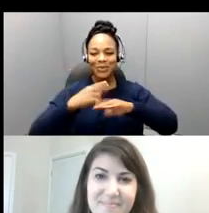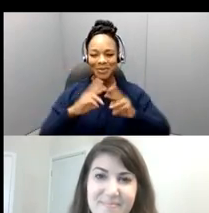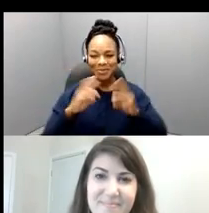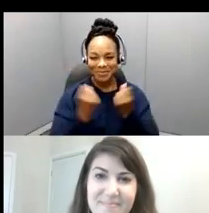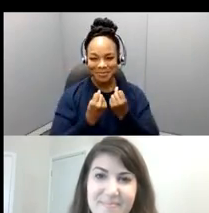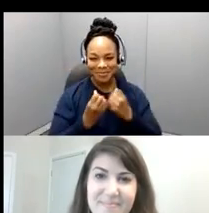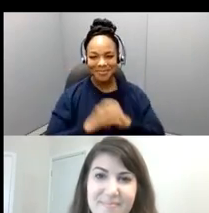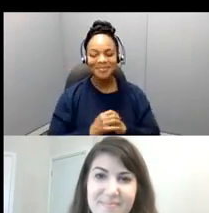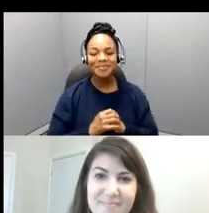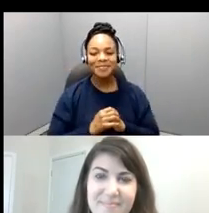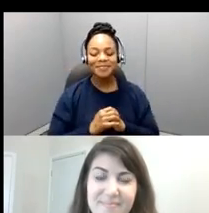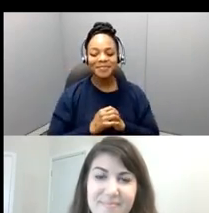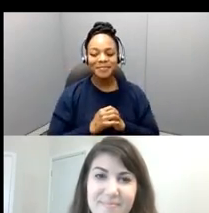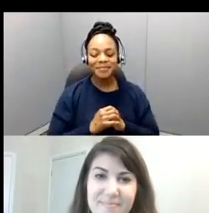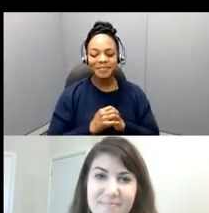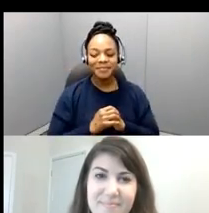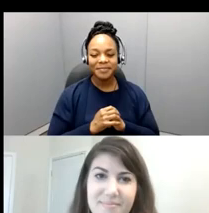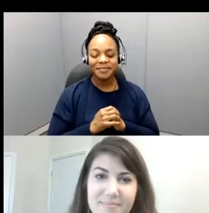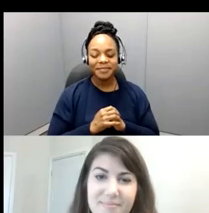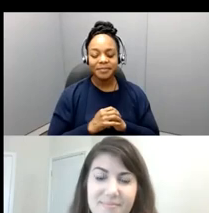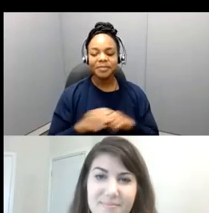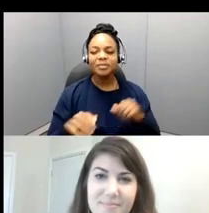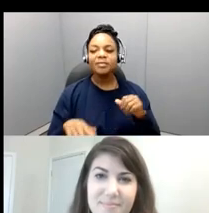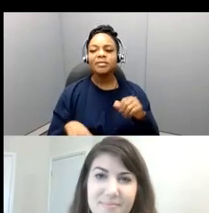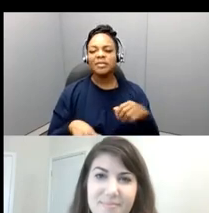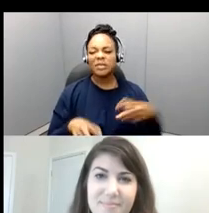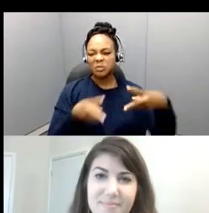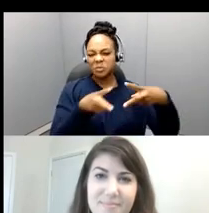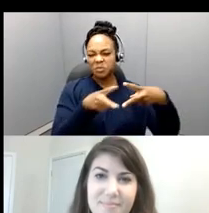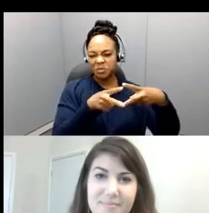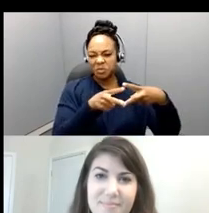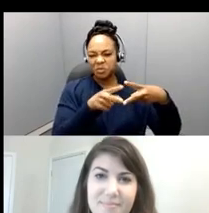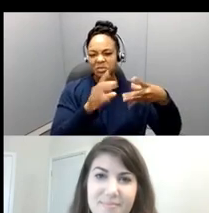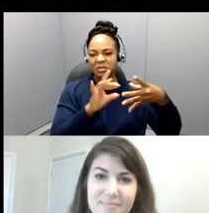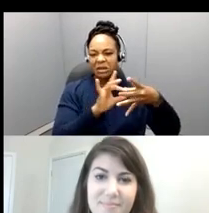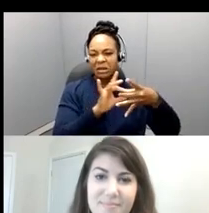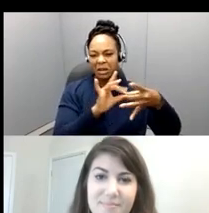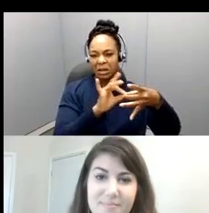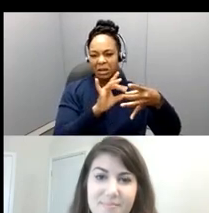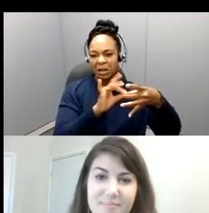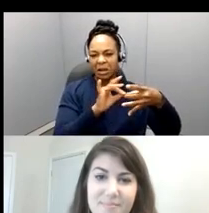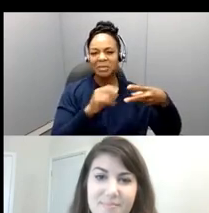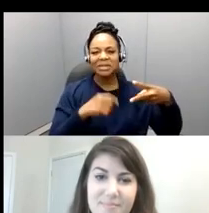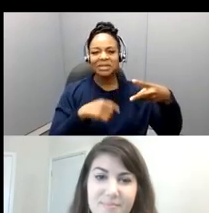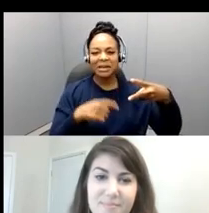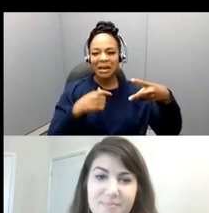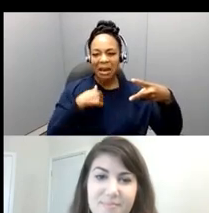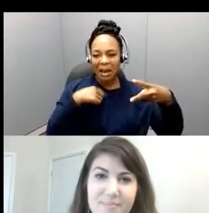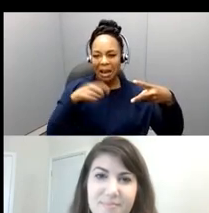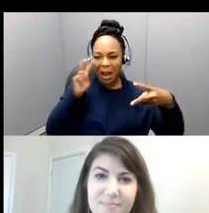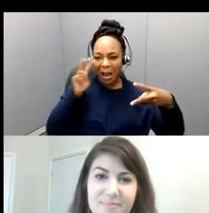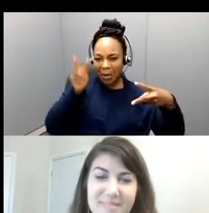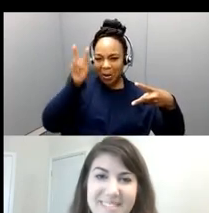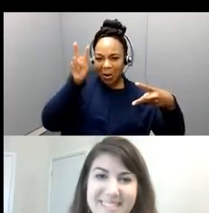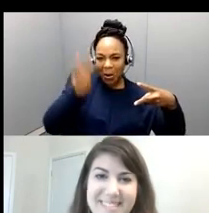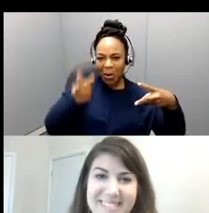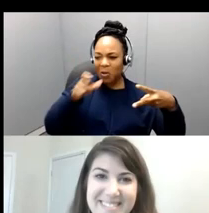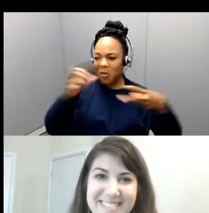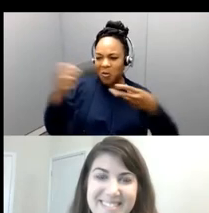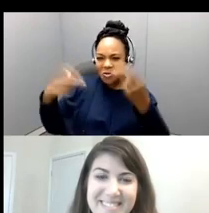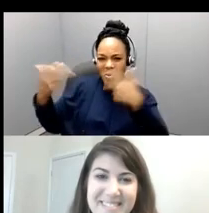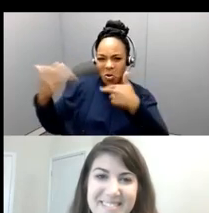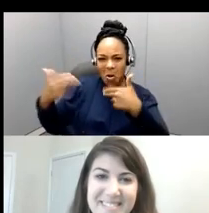Two things I just want to make a note as we get started here, because I keep looking here in the room, there's like, there must be over, there are over 600 people joining